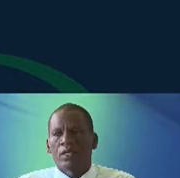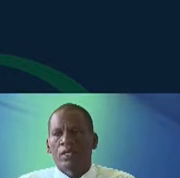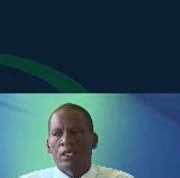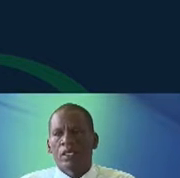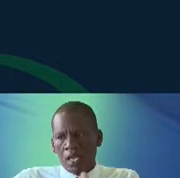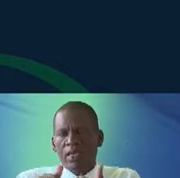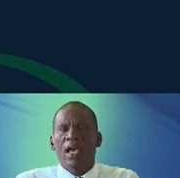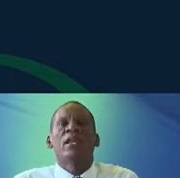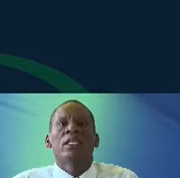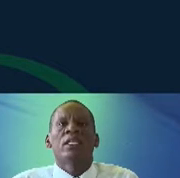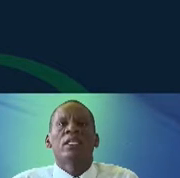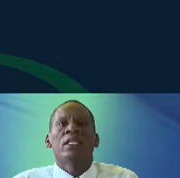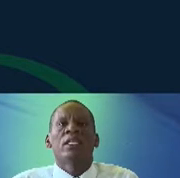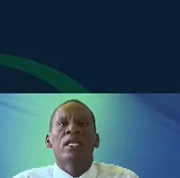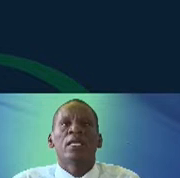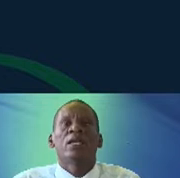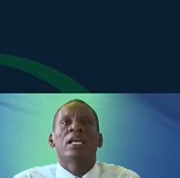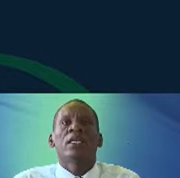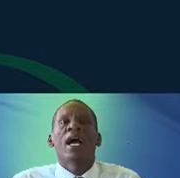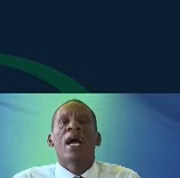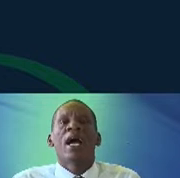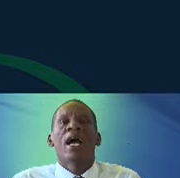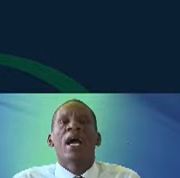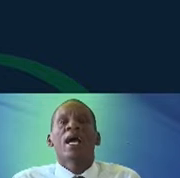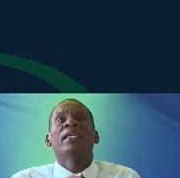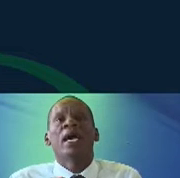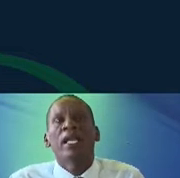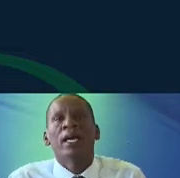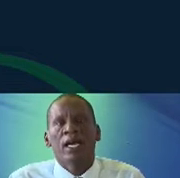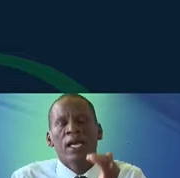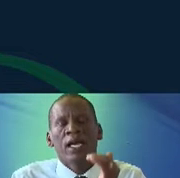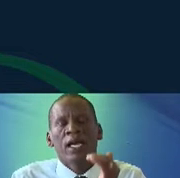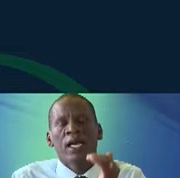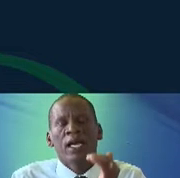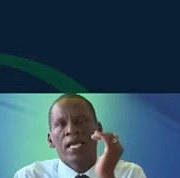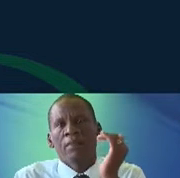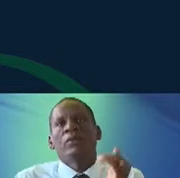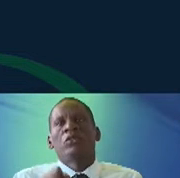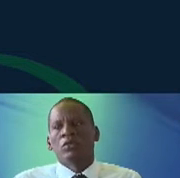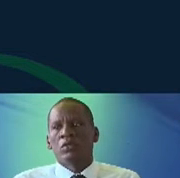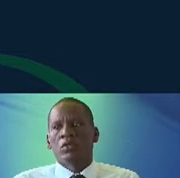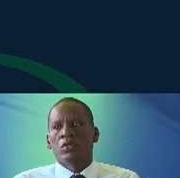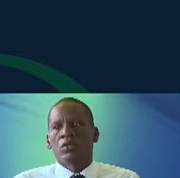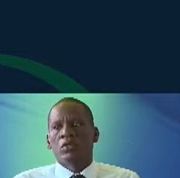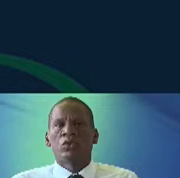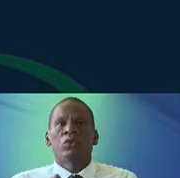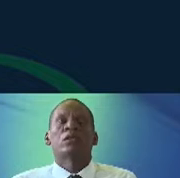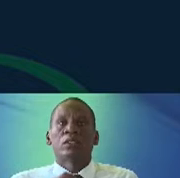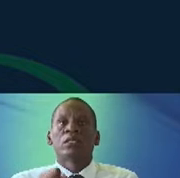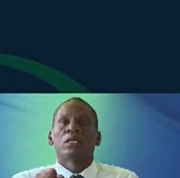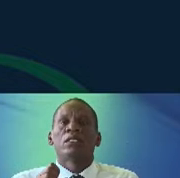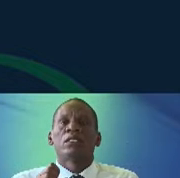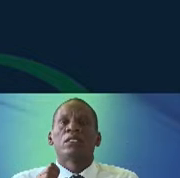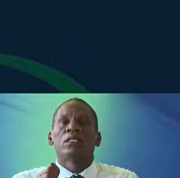And then below that we have a South African product and furniture company called Mashti Design who